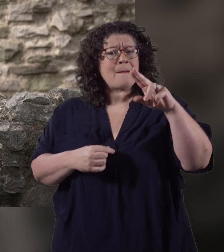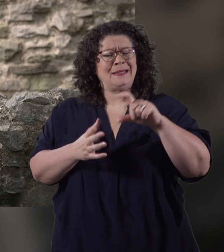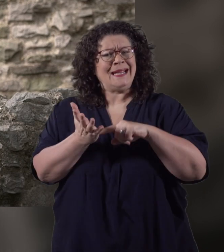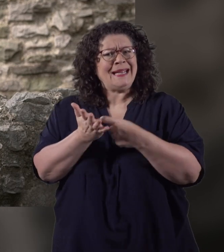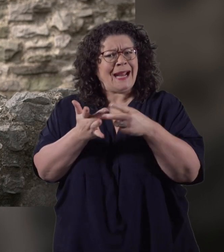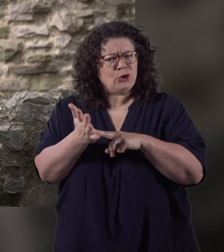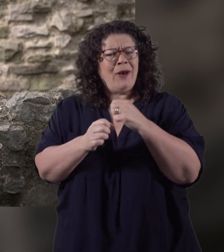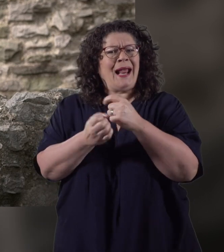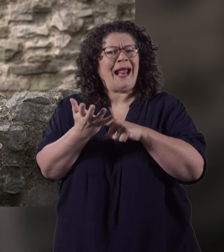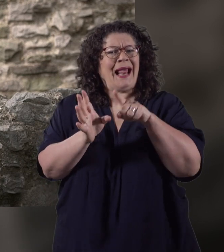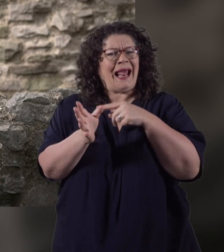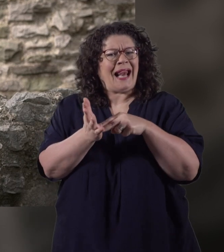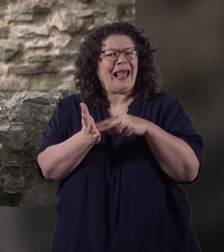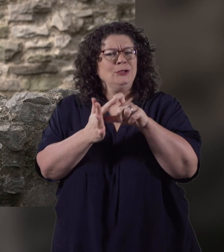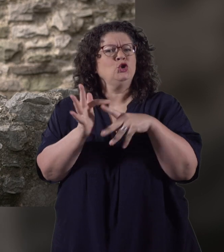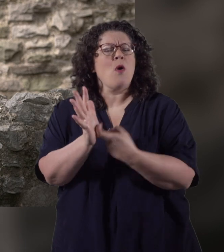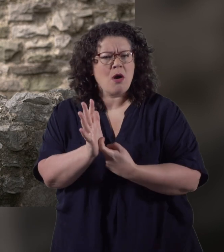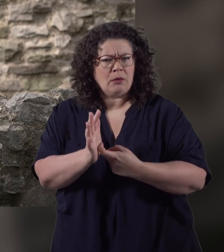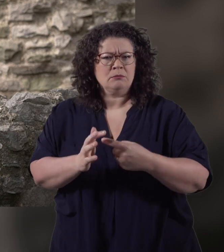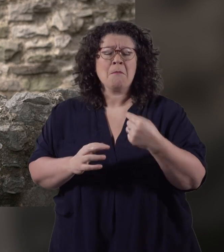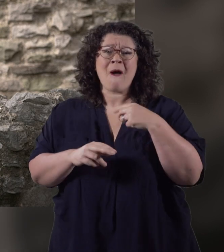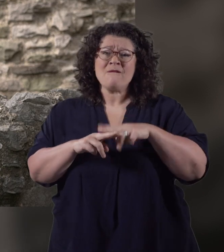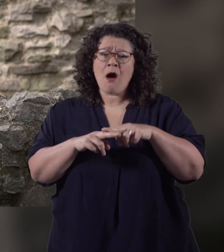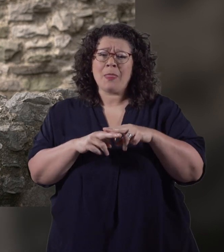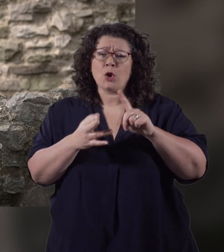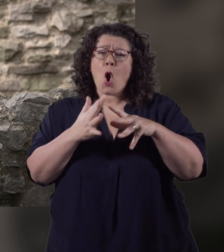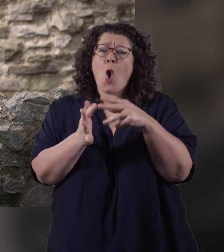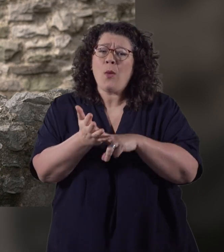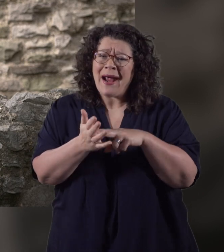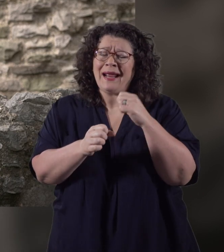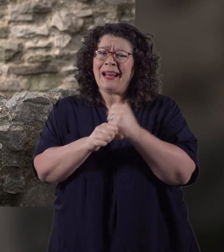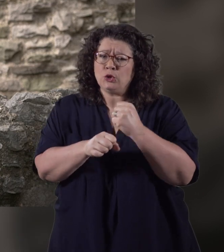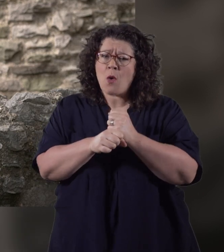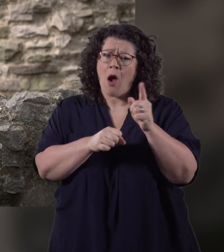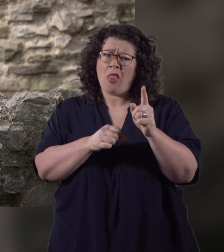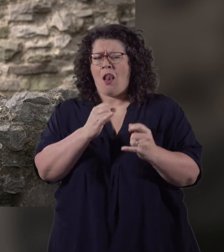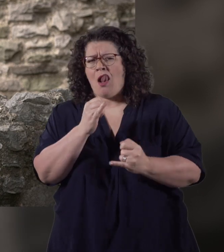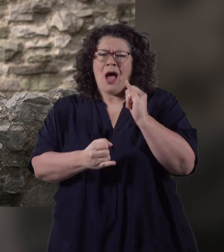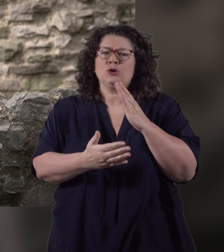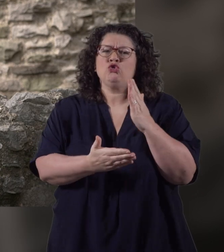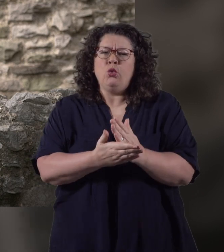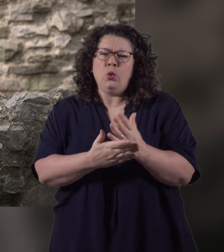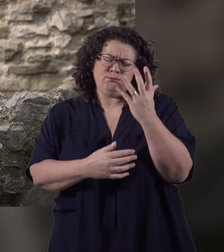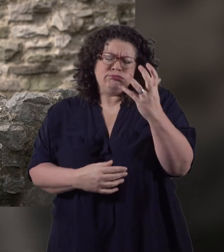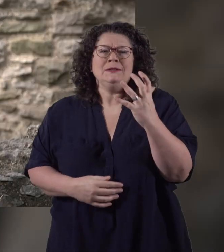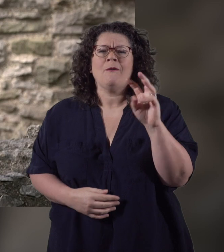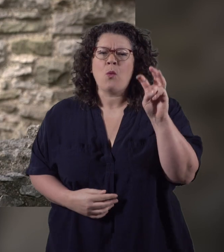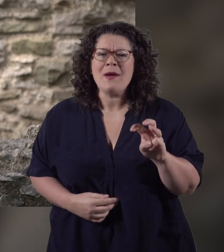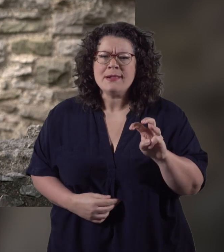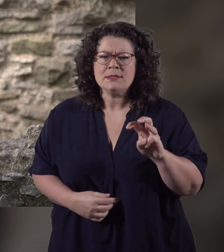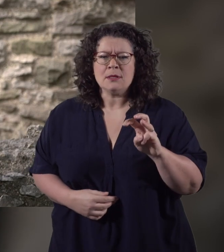My name is Catherine Glyndwr. My father is Owen Glyndwr, the last true Prince of Wales.